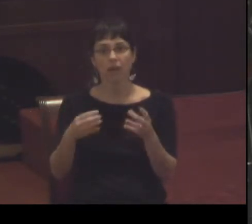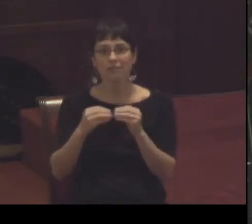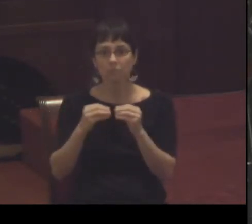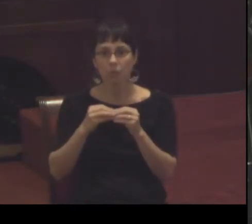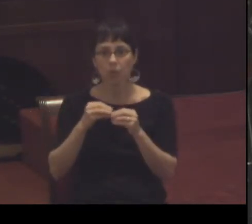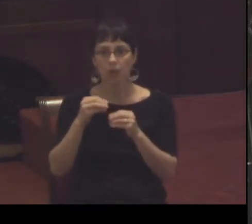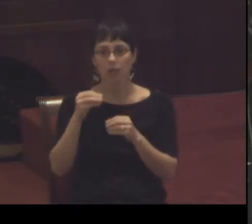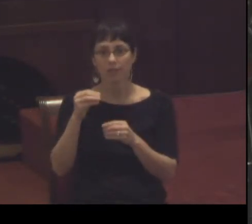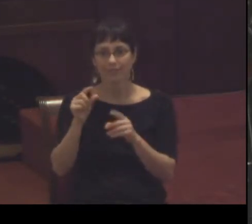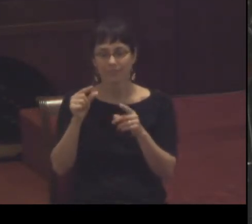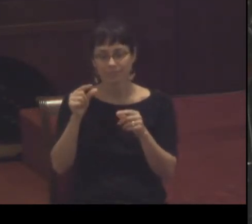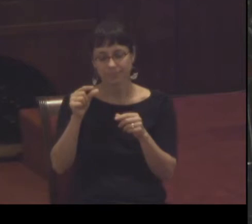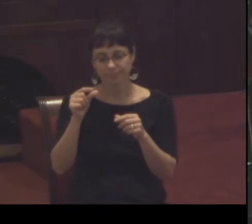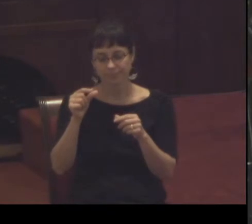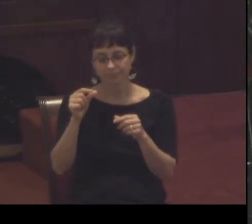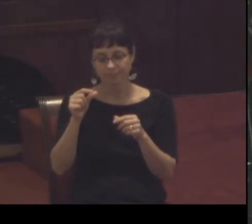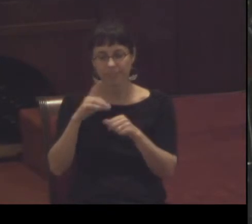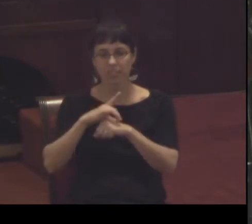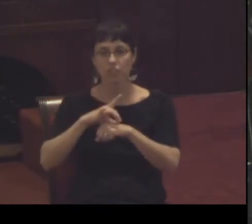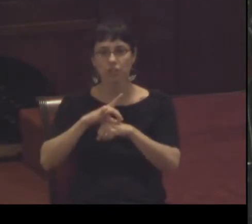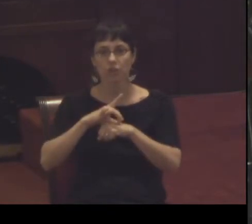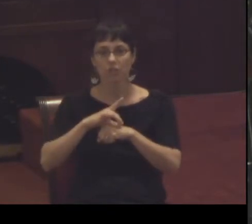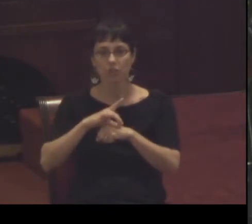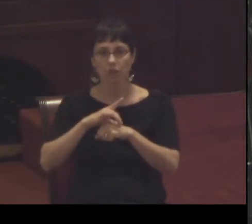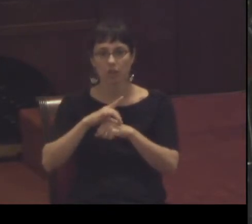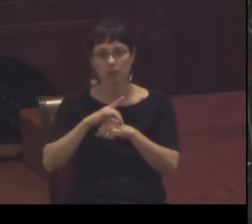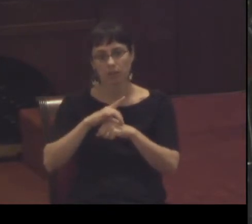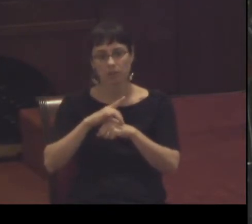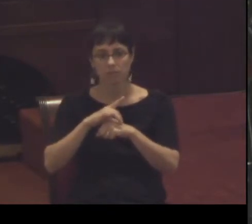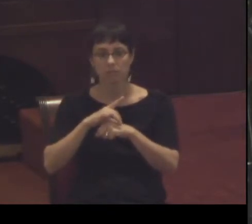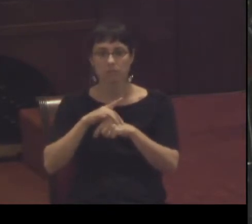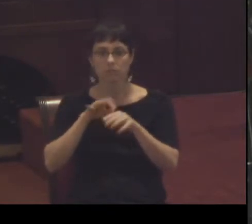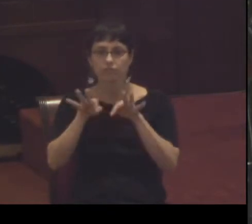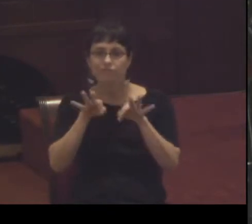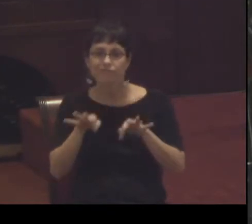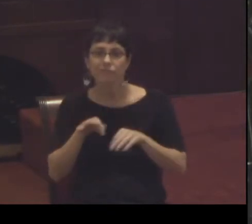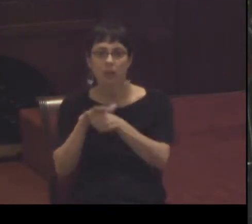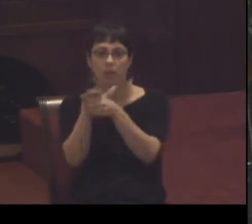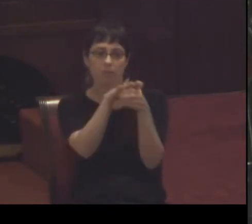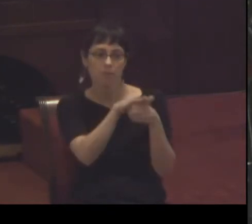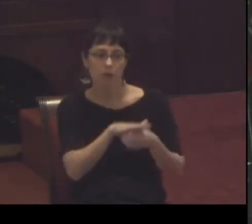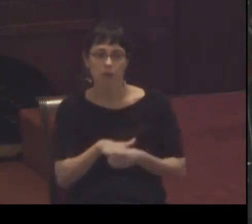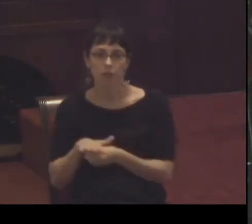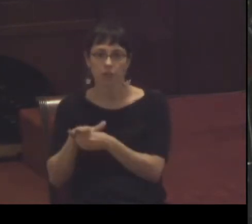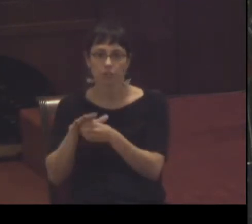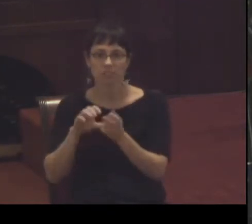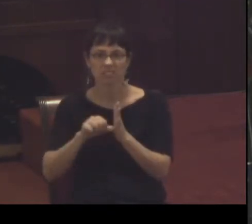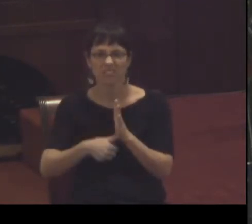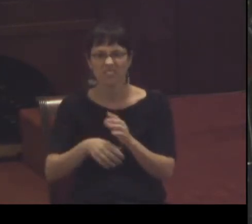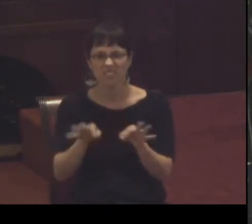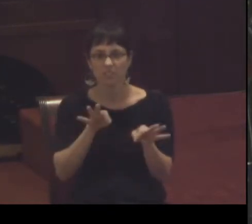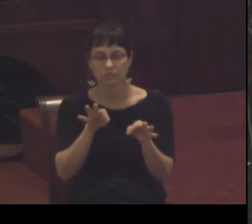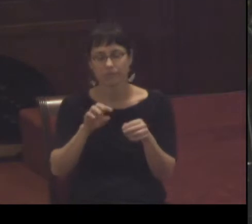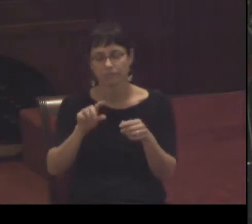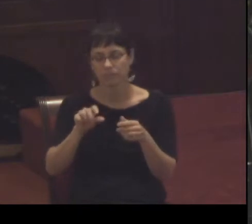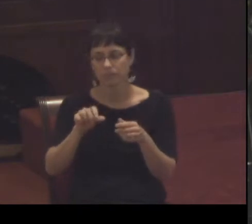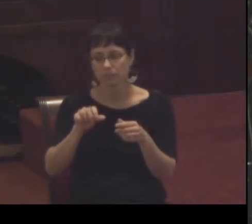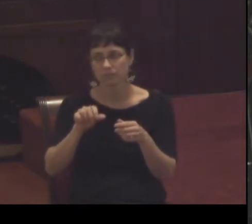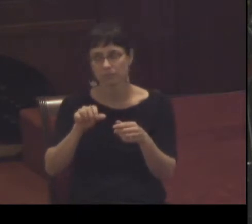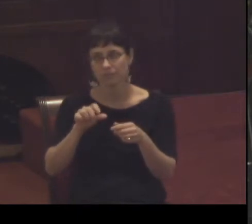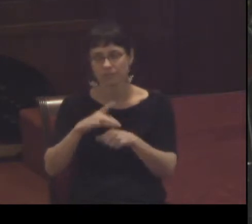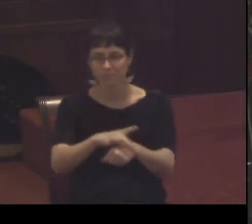than the other gospels whereas the other gospels simply say that Jesus was baptized at the Jordan John